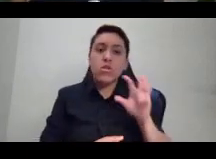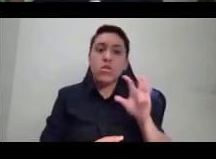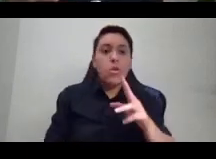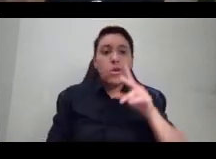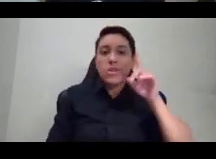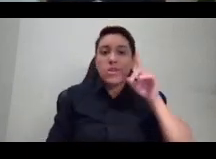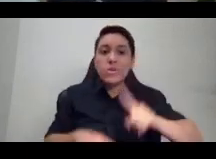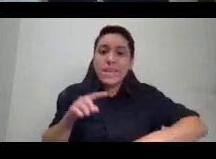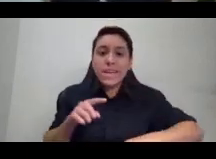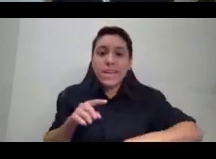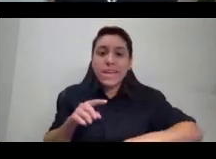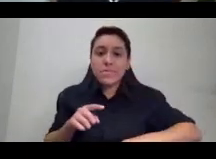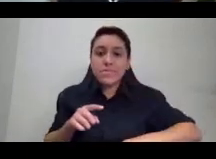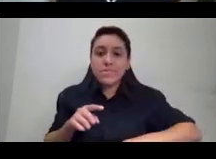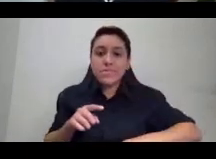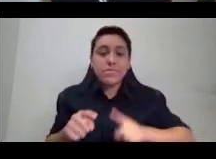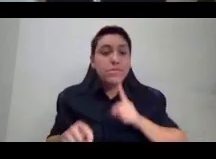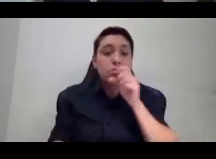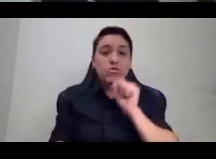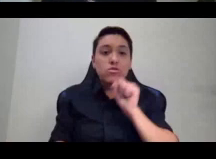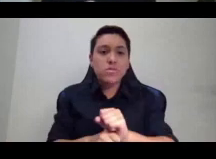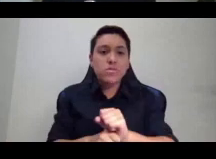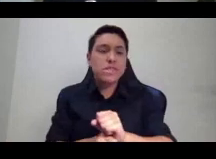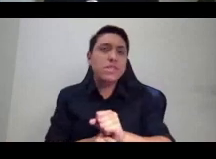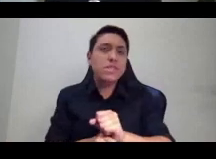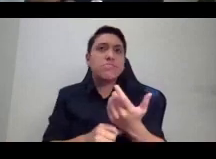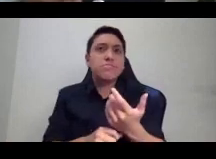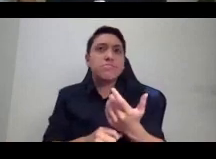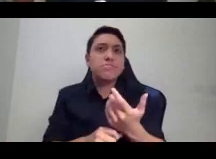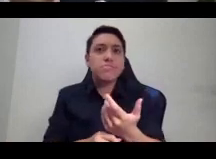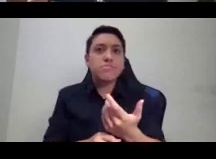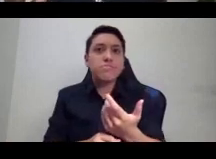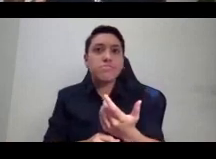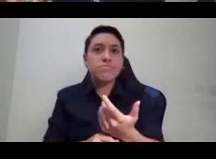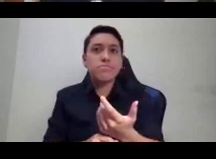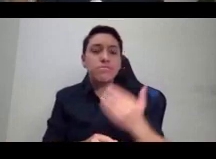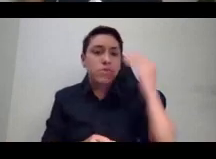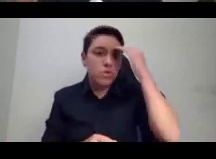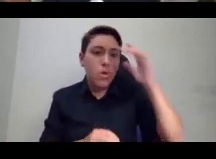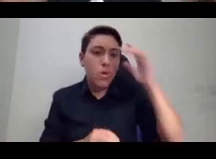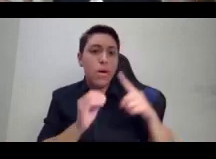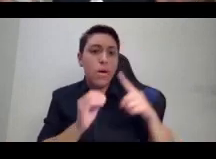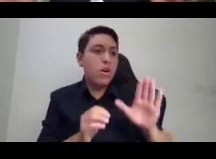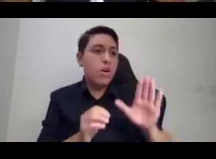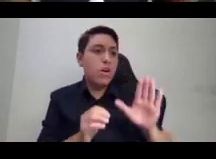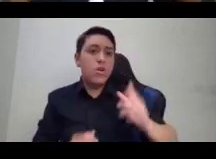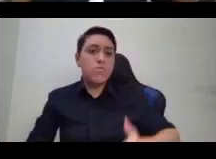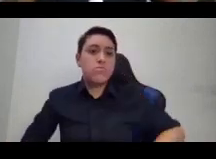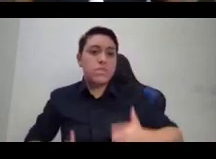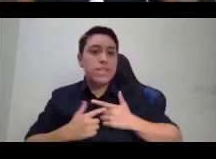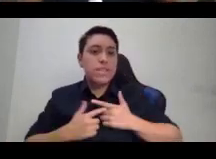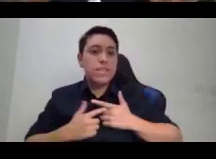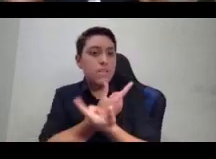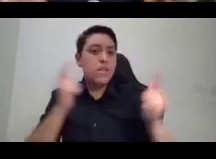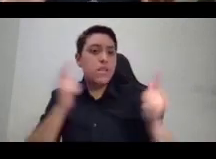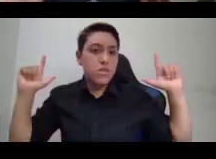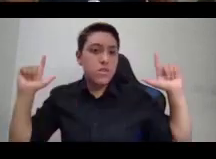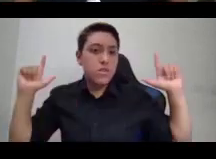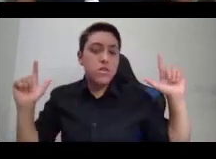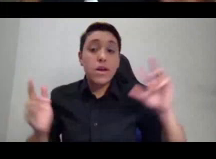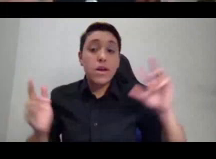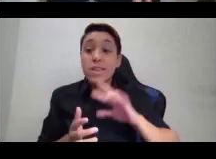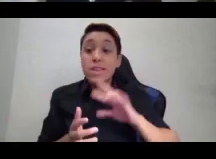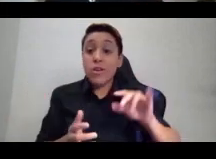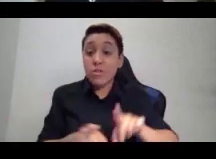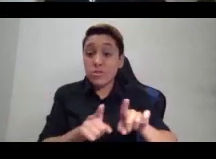could not actually be an expert on her own liberation. And therefore also supposedly that that meant that